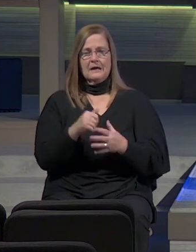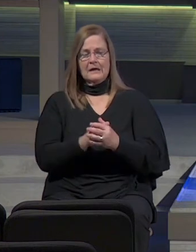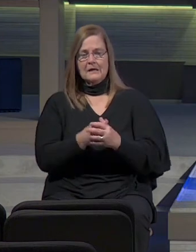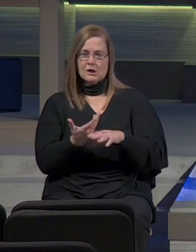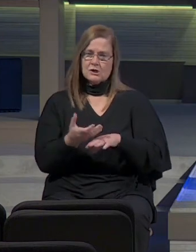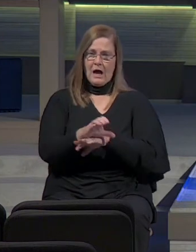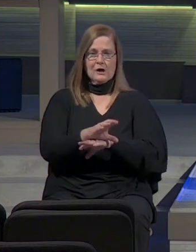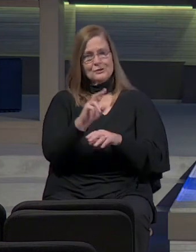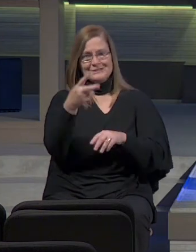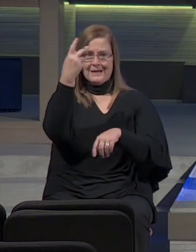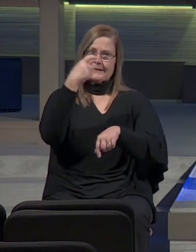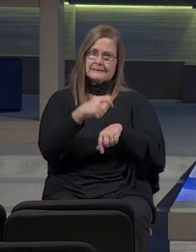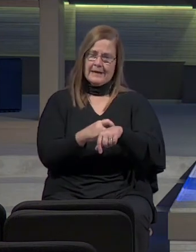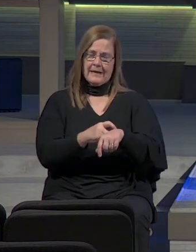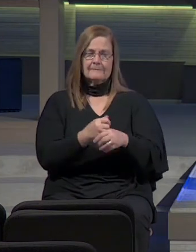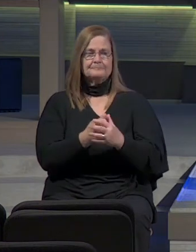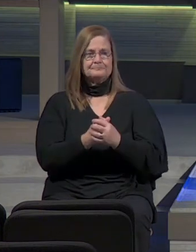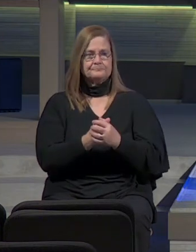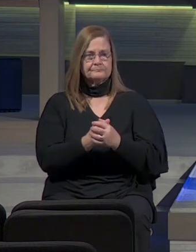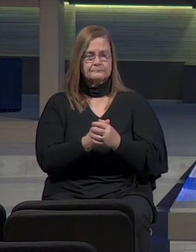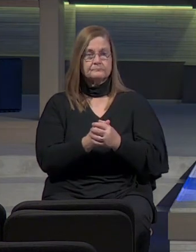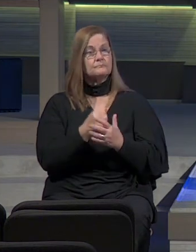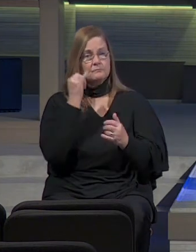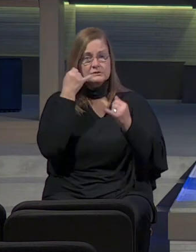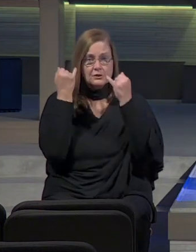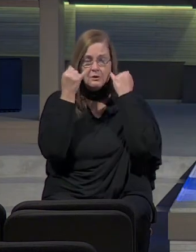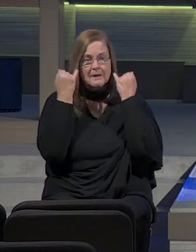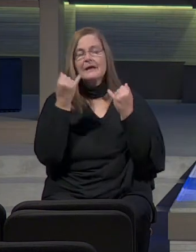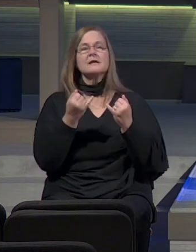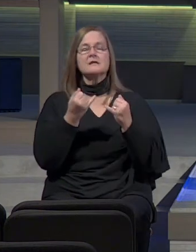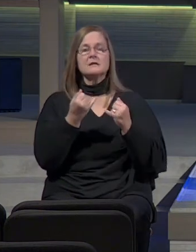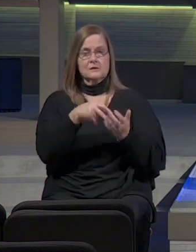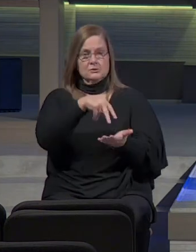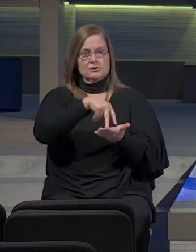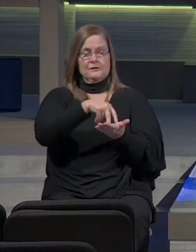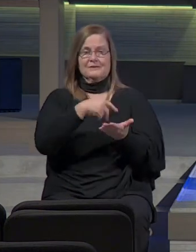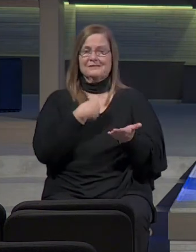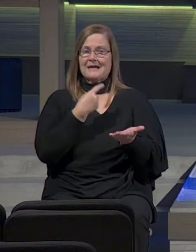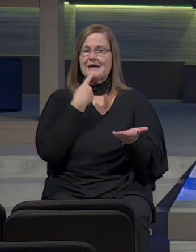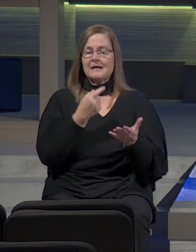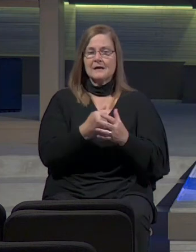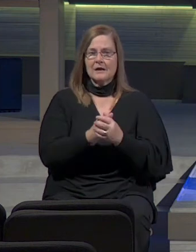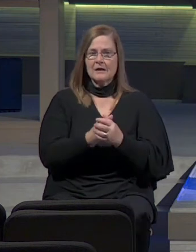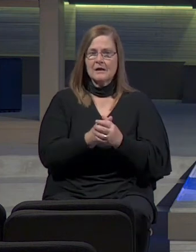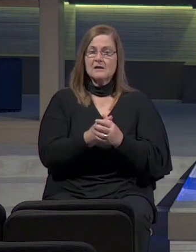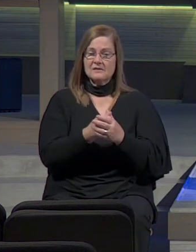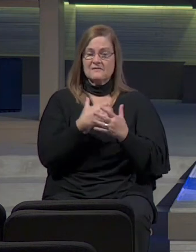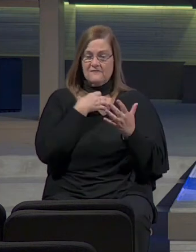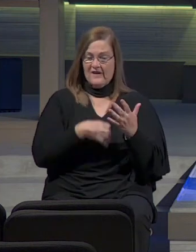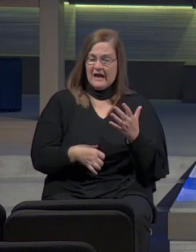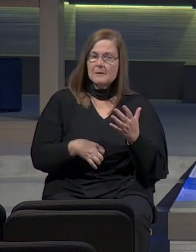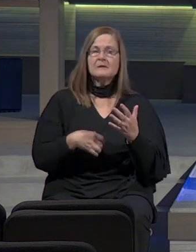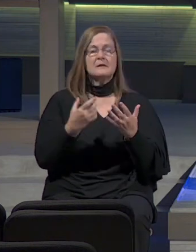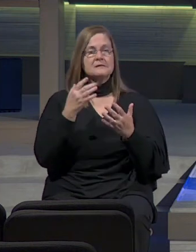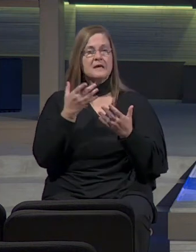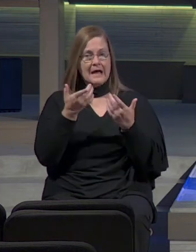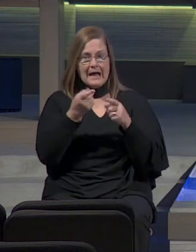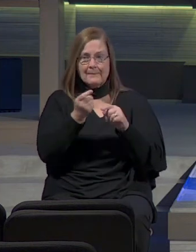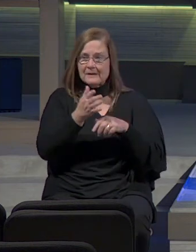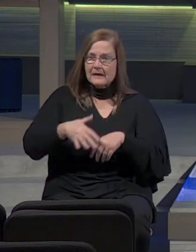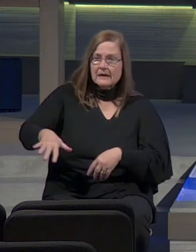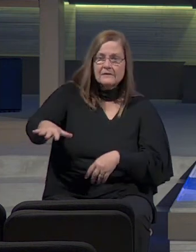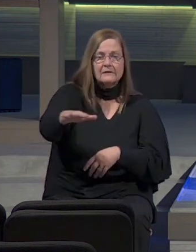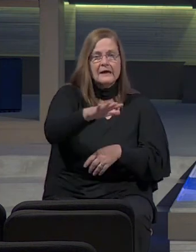time. He is the one that stood there saying, look, the famine is coming in the land and here's why it's happening and